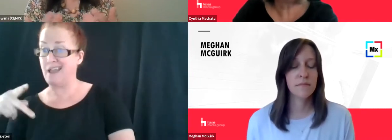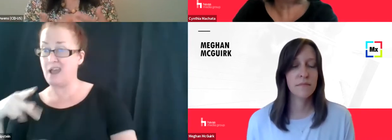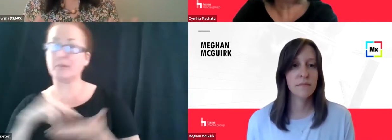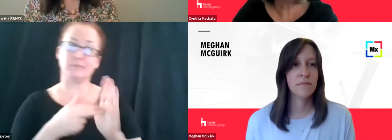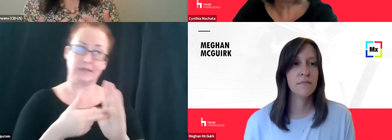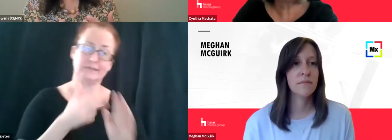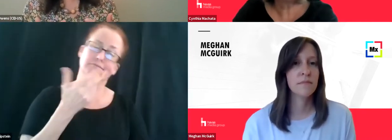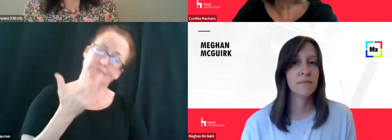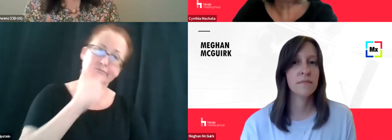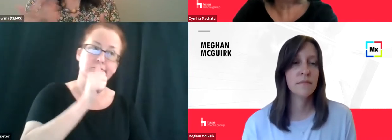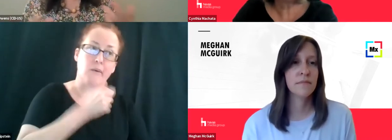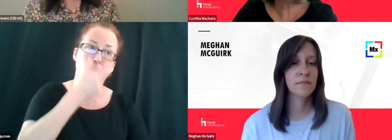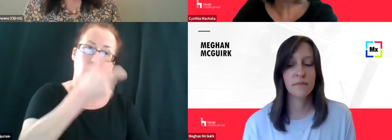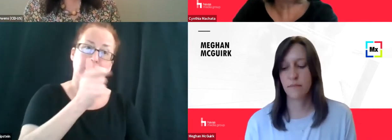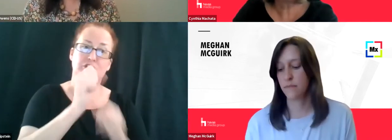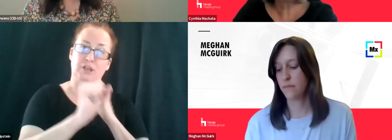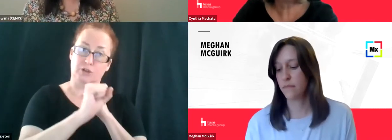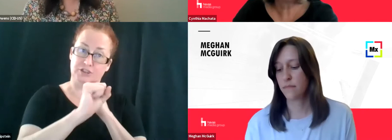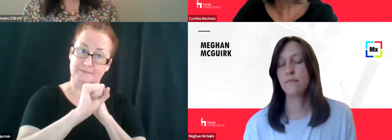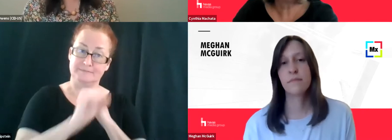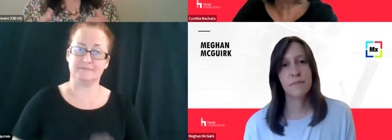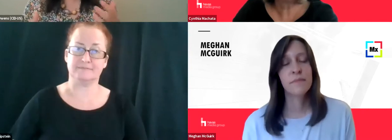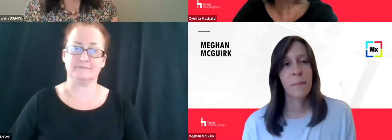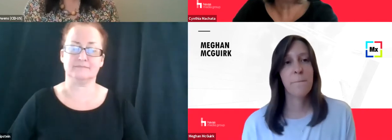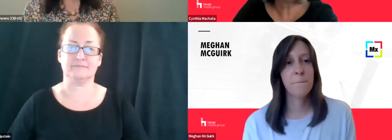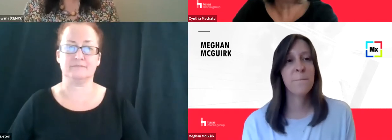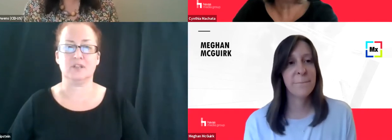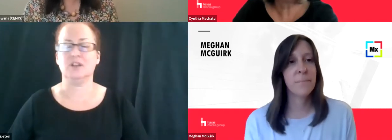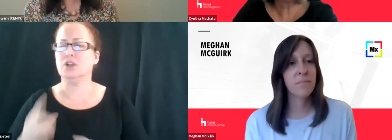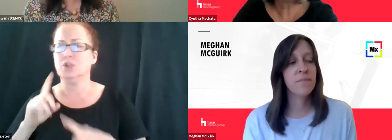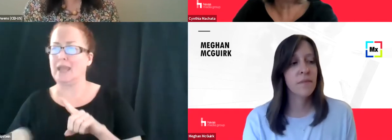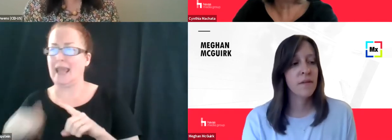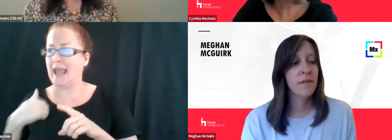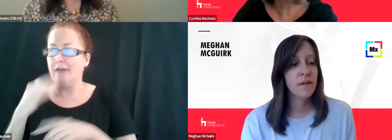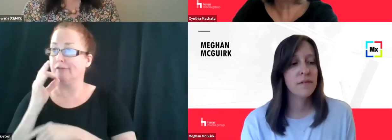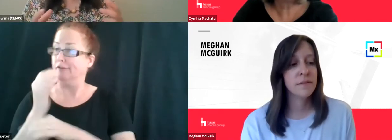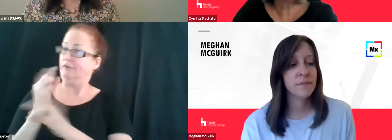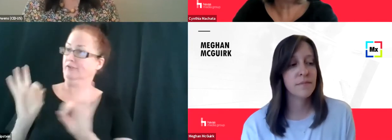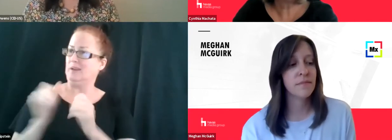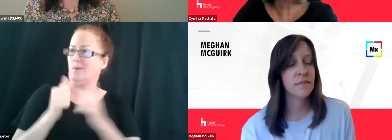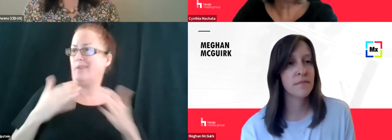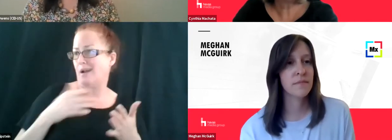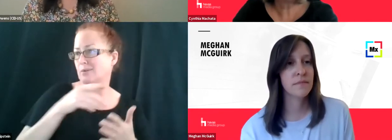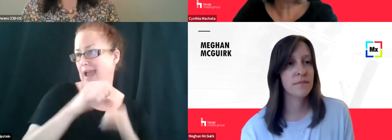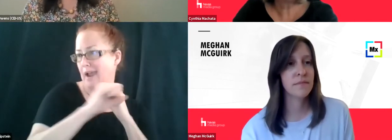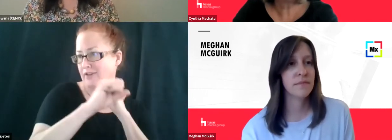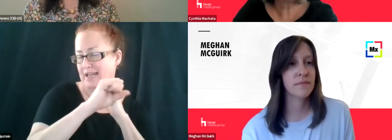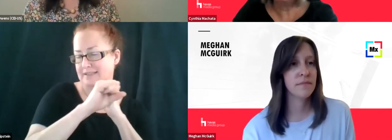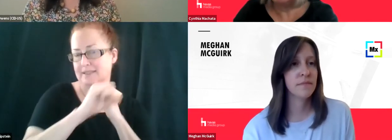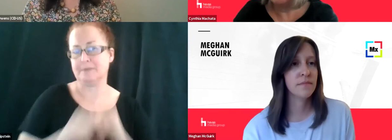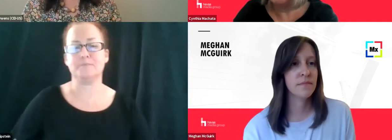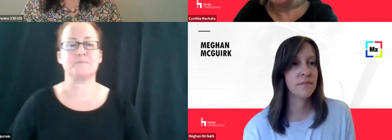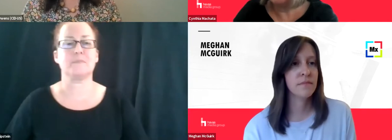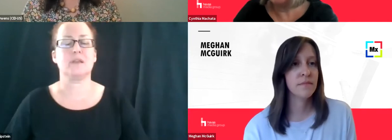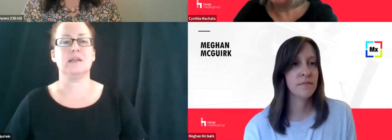you know, one and that one doesn't coexist. One doesn't exist without the other. Um, what they're not as familiar with is